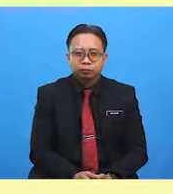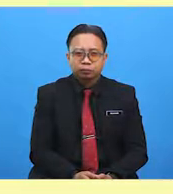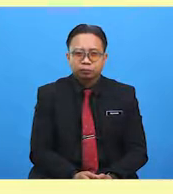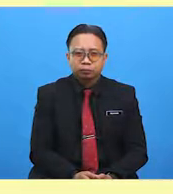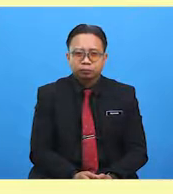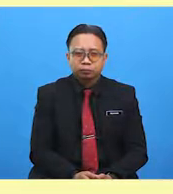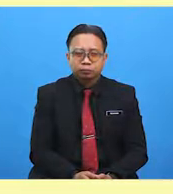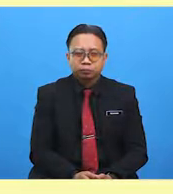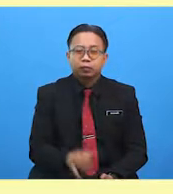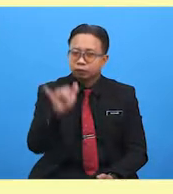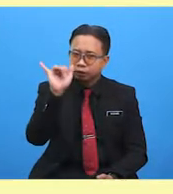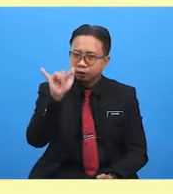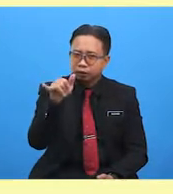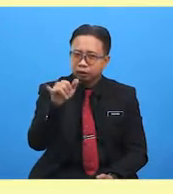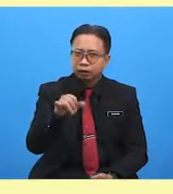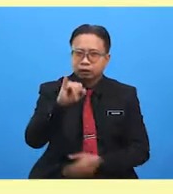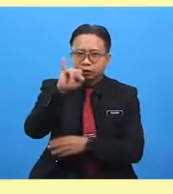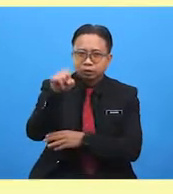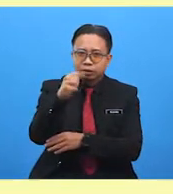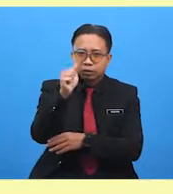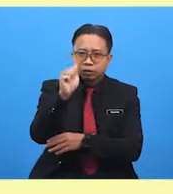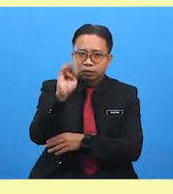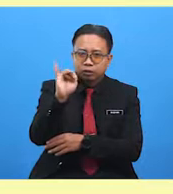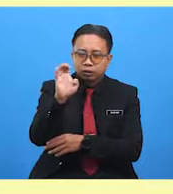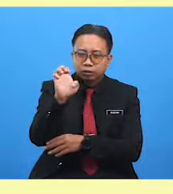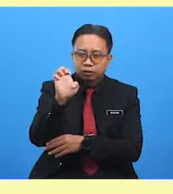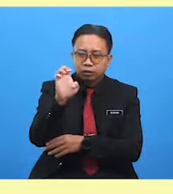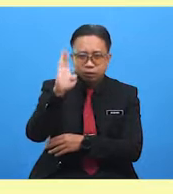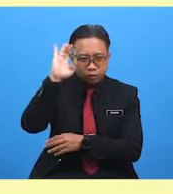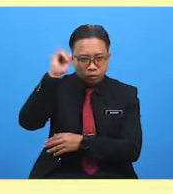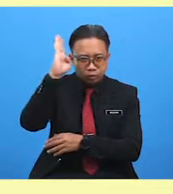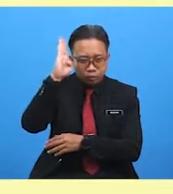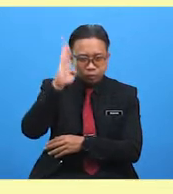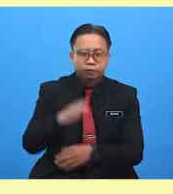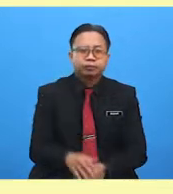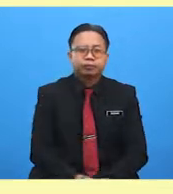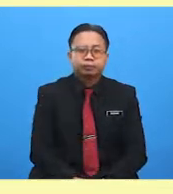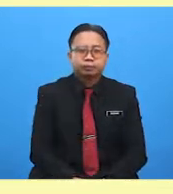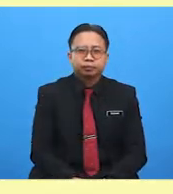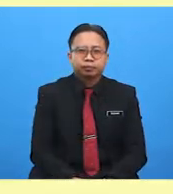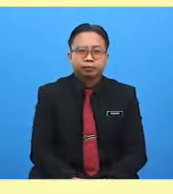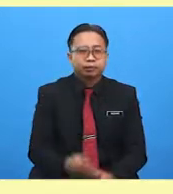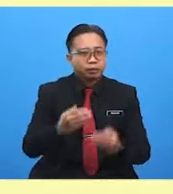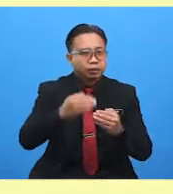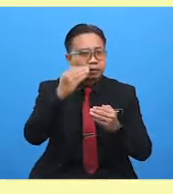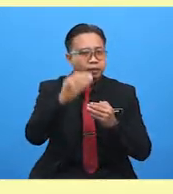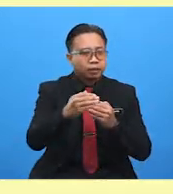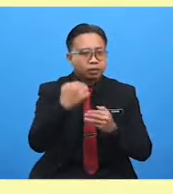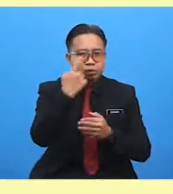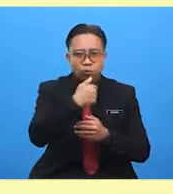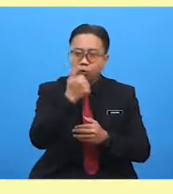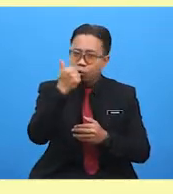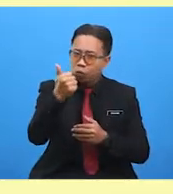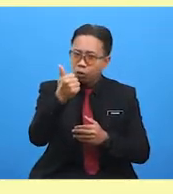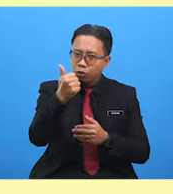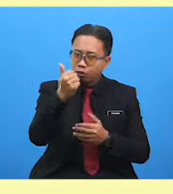Yes, it's Jamie Banks. It wasn't all bad. Next, who won